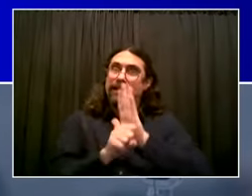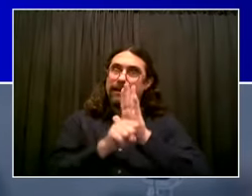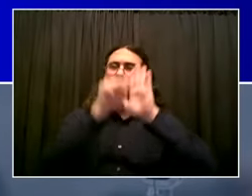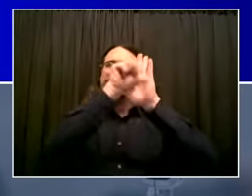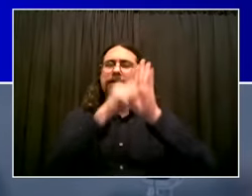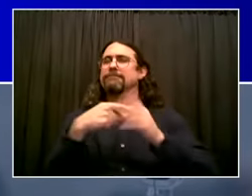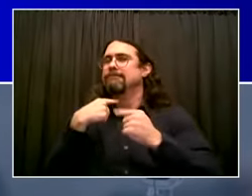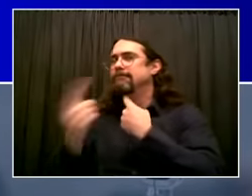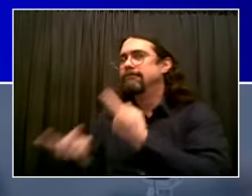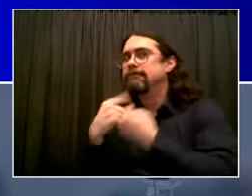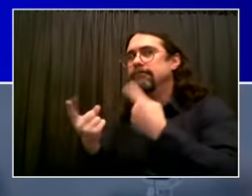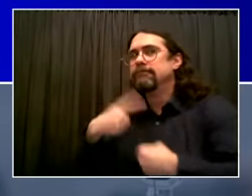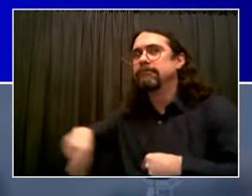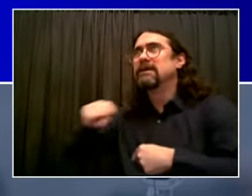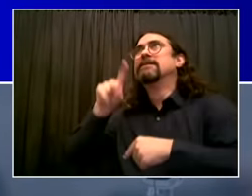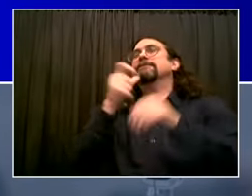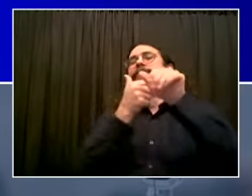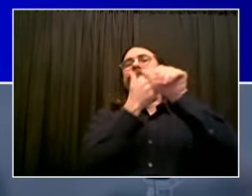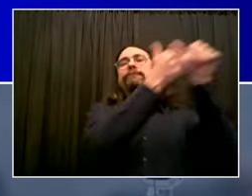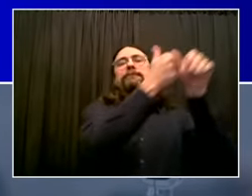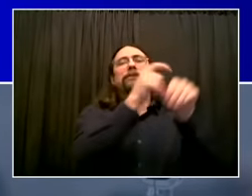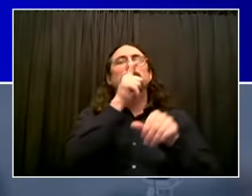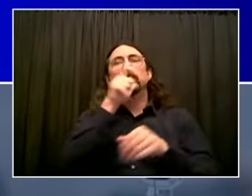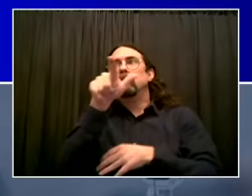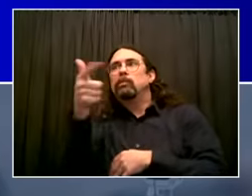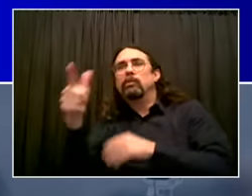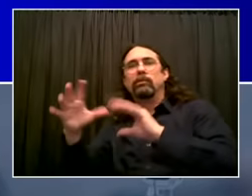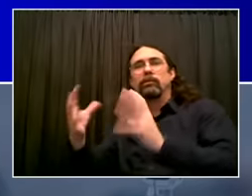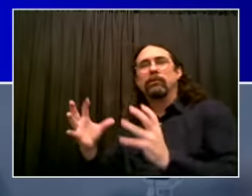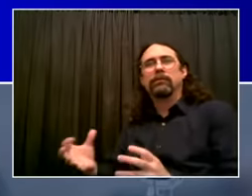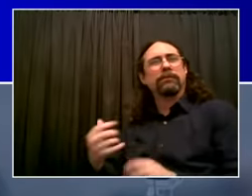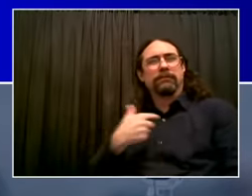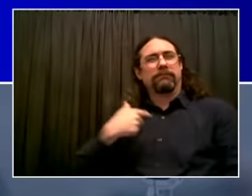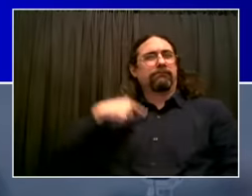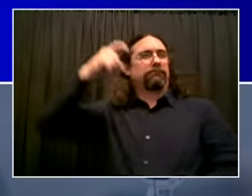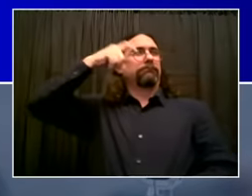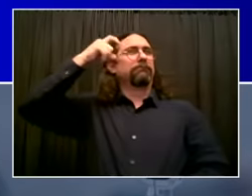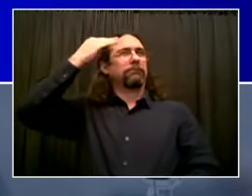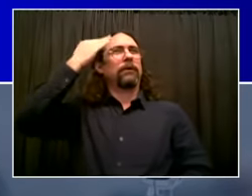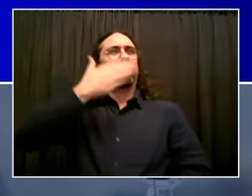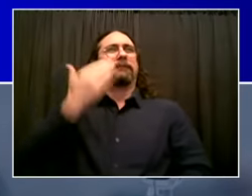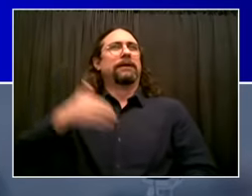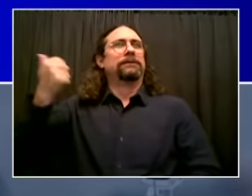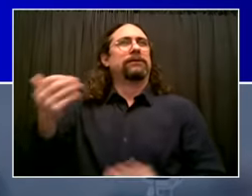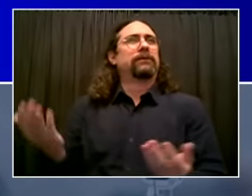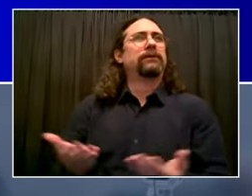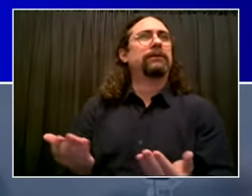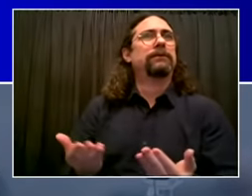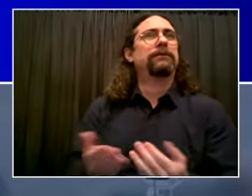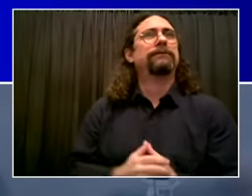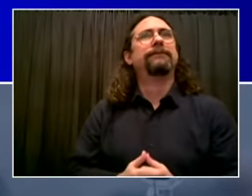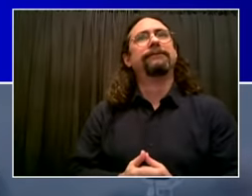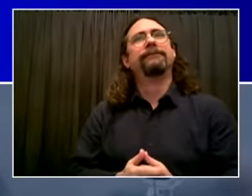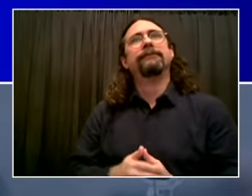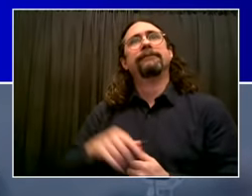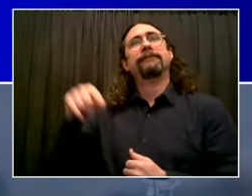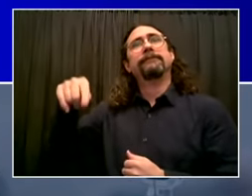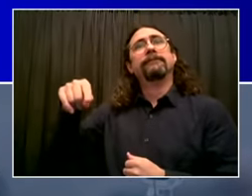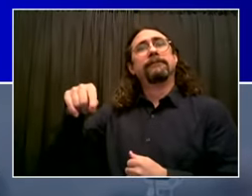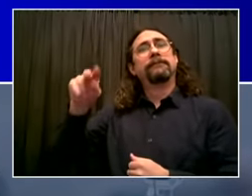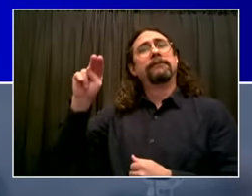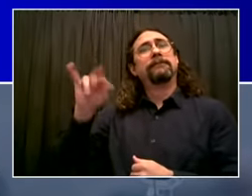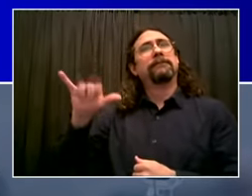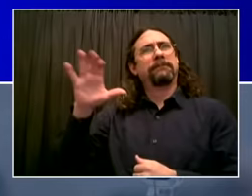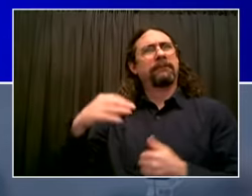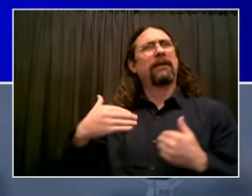vaccinated at our major hospitals, for example, in this city. But then we need a lot more vaccine for the people